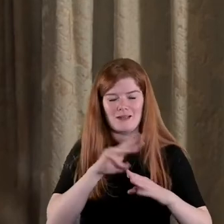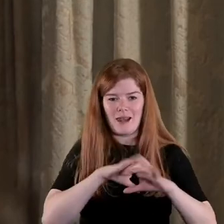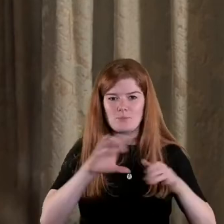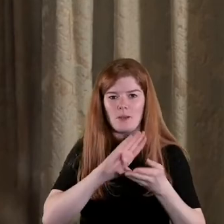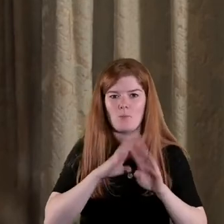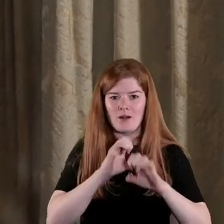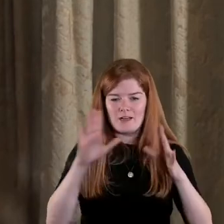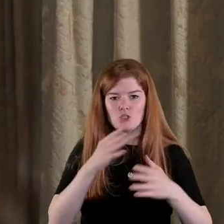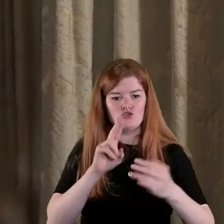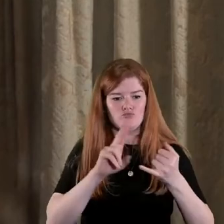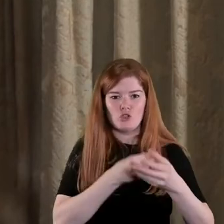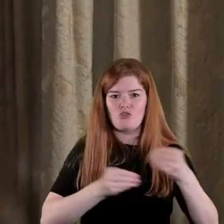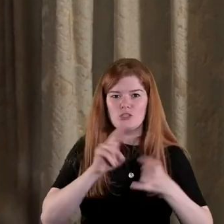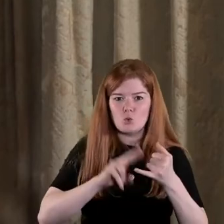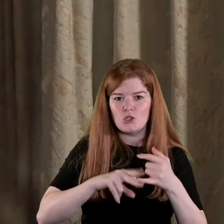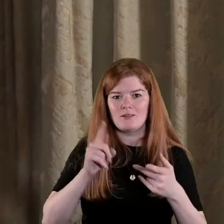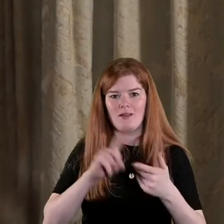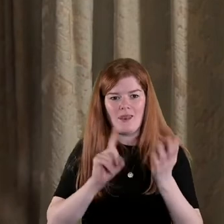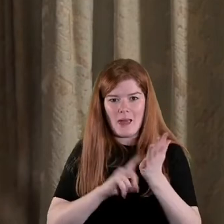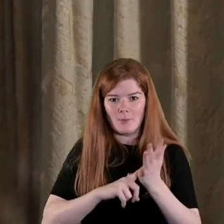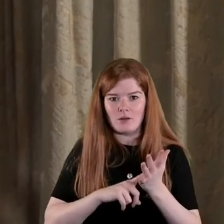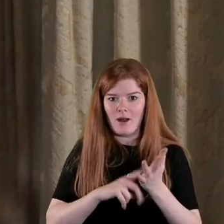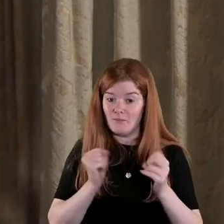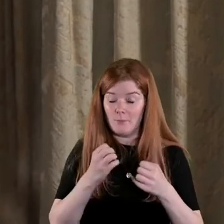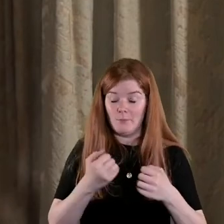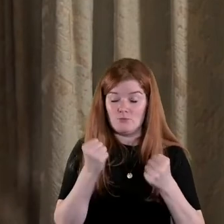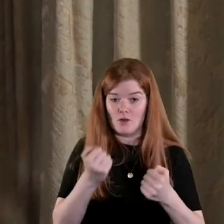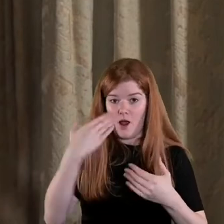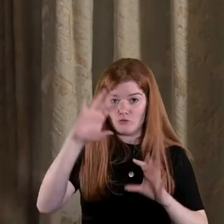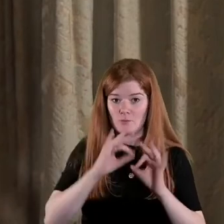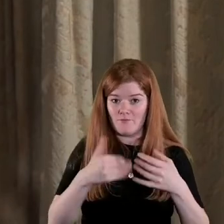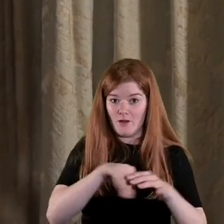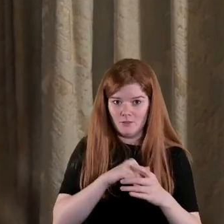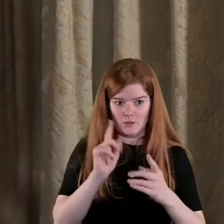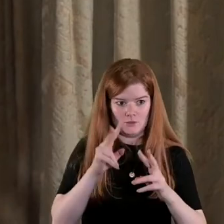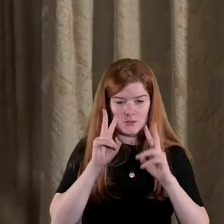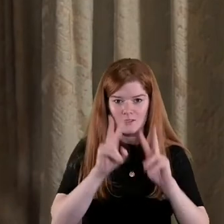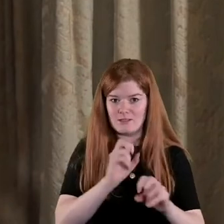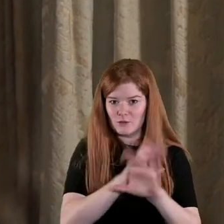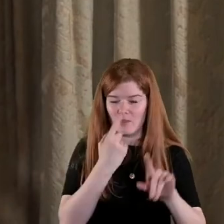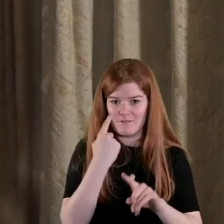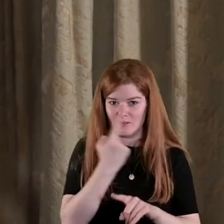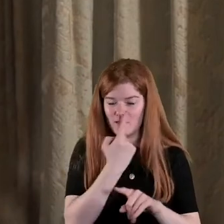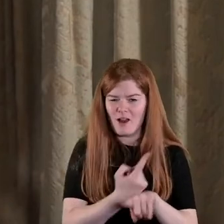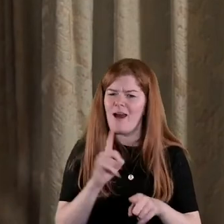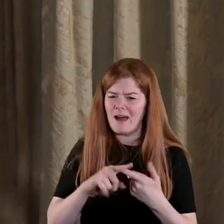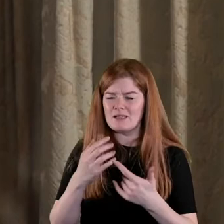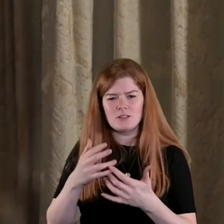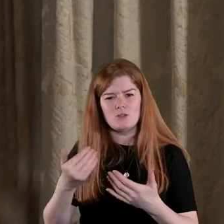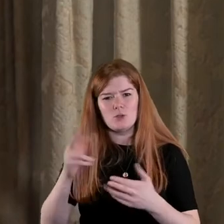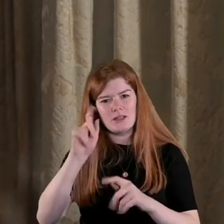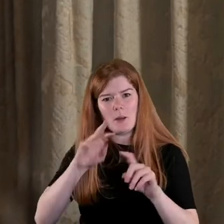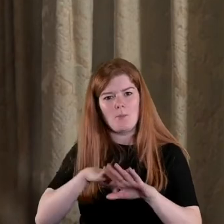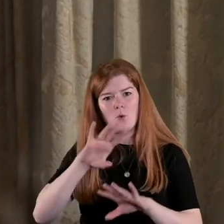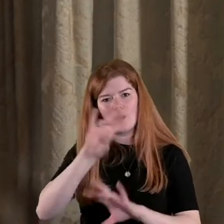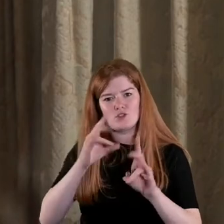labour movements in which there's a very big Irish contingent are to the fore and you also bring in questions which are less relevant in Ireland such